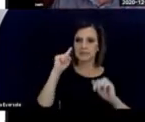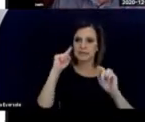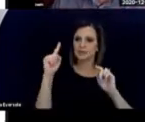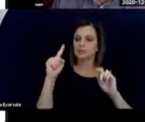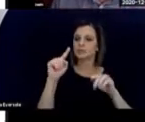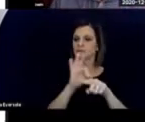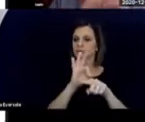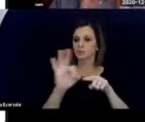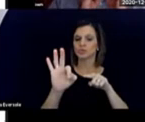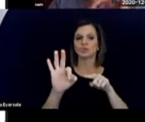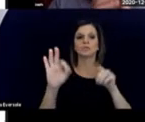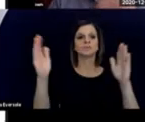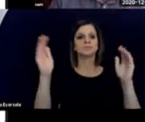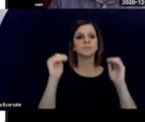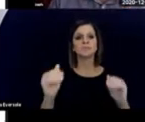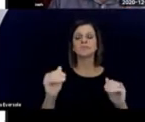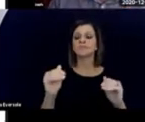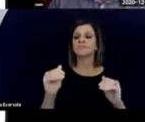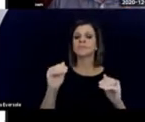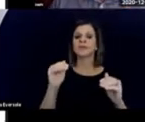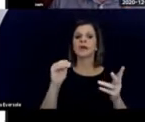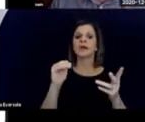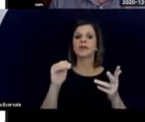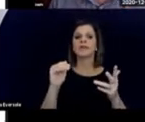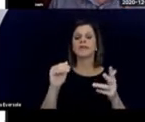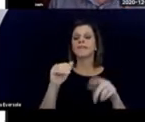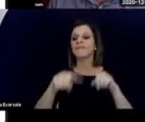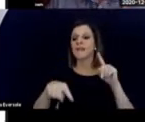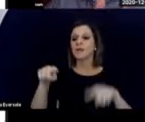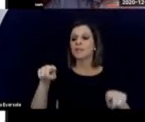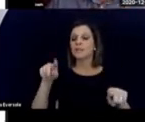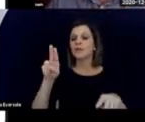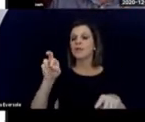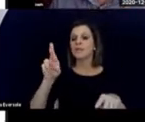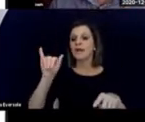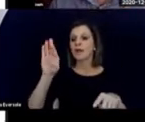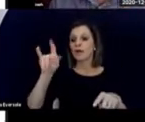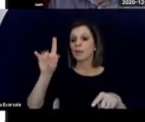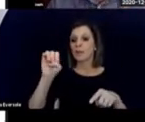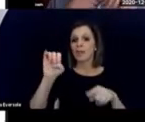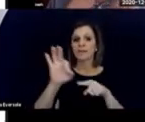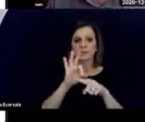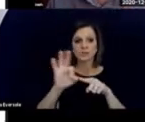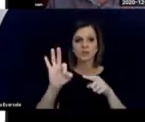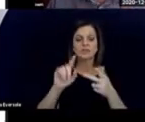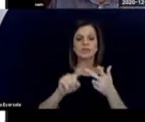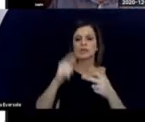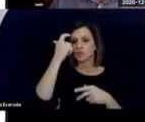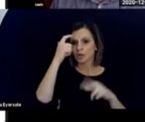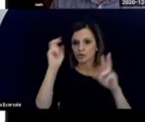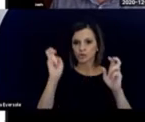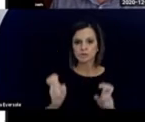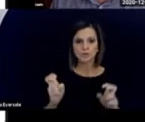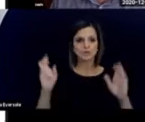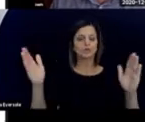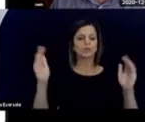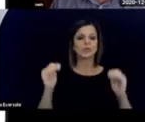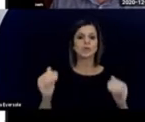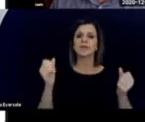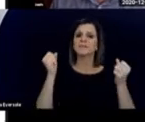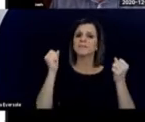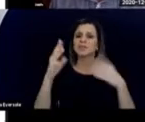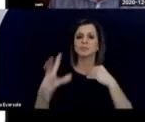ears are functioning. A whole range of neurological issues, variable functioning, multiple additional